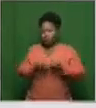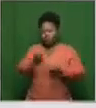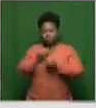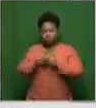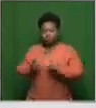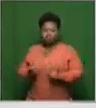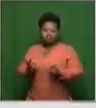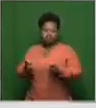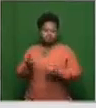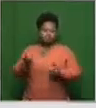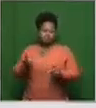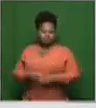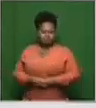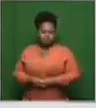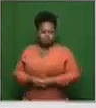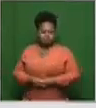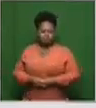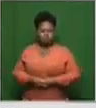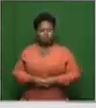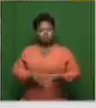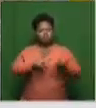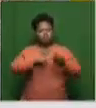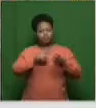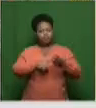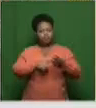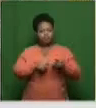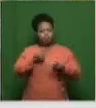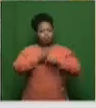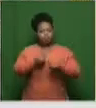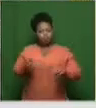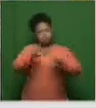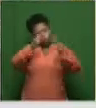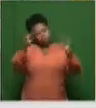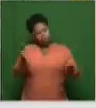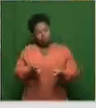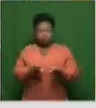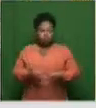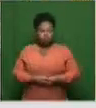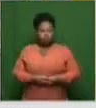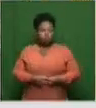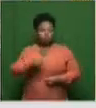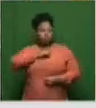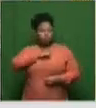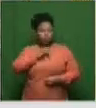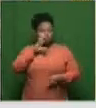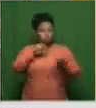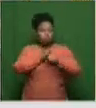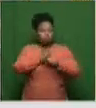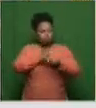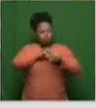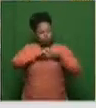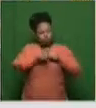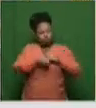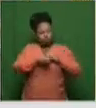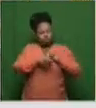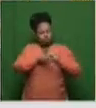more rapidly than we would normally do. Has the world ever, and I genuinely ask this, because when we talk about trying to develop it very,